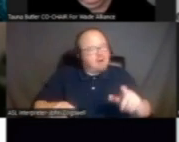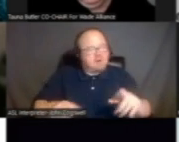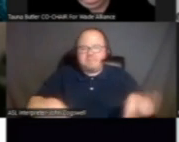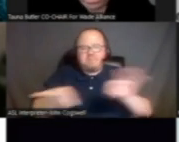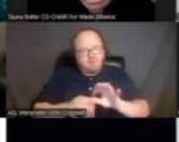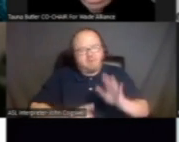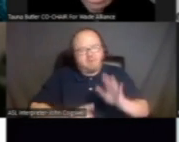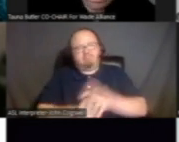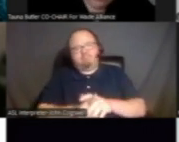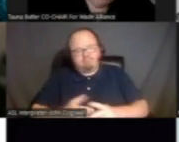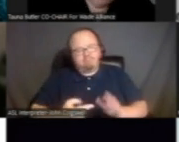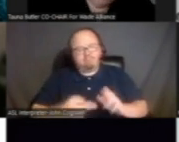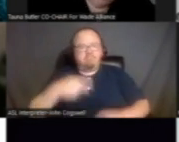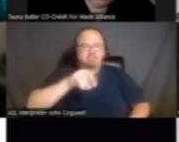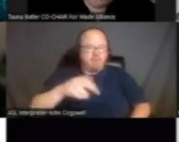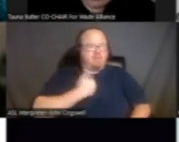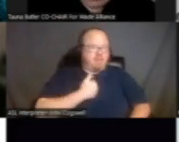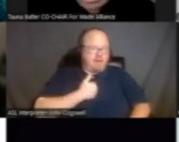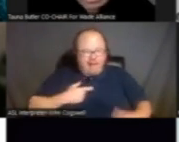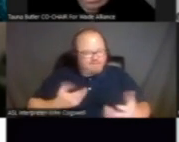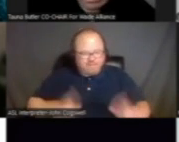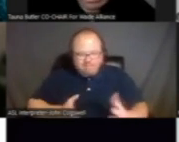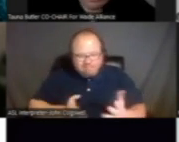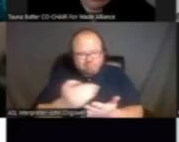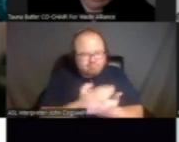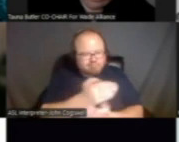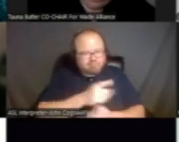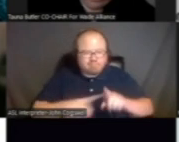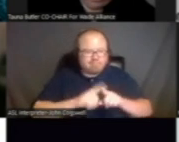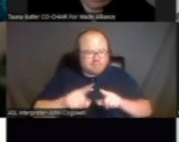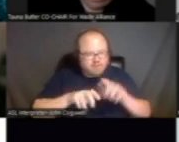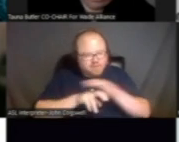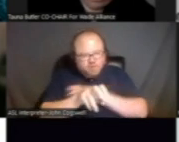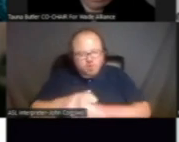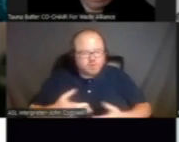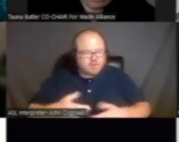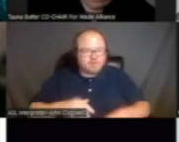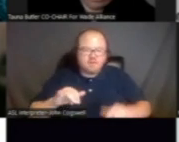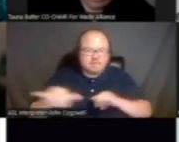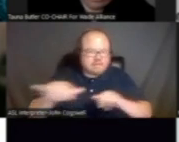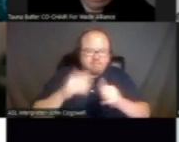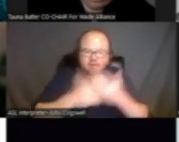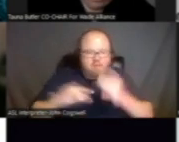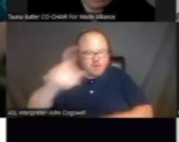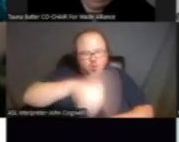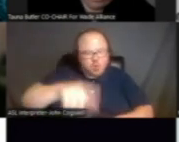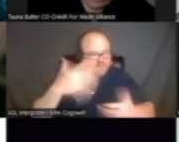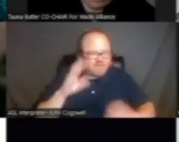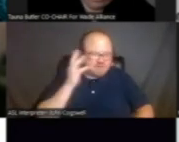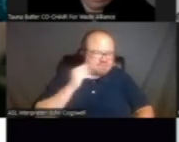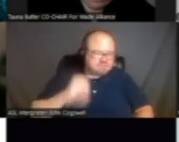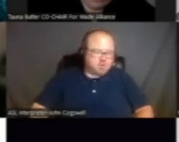a peer myself, and having navigated the various journeys that, similar to some of us, might have experienced.